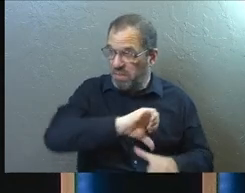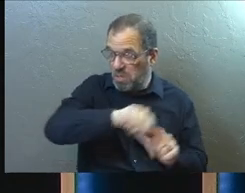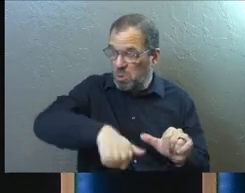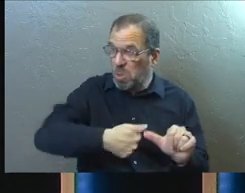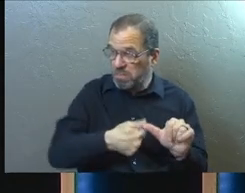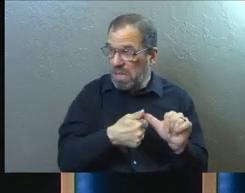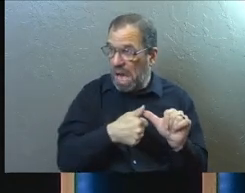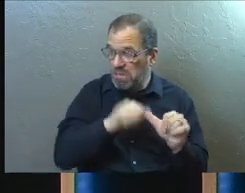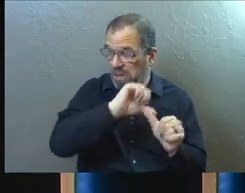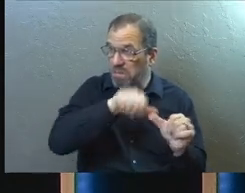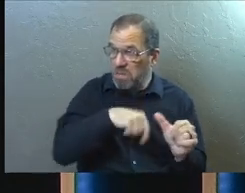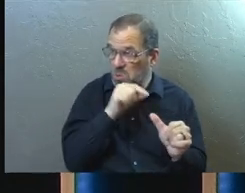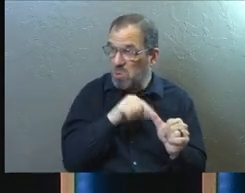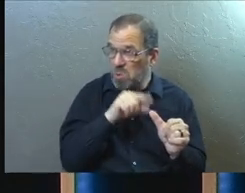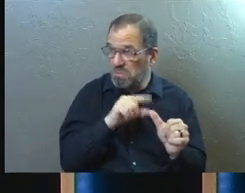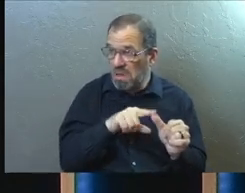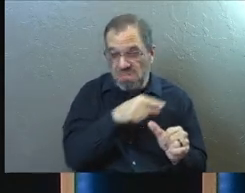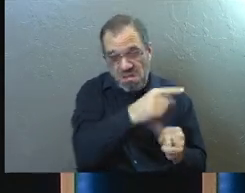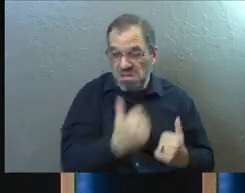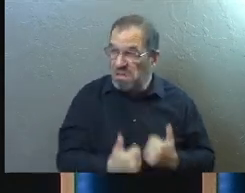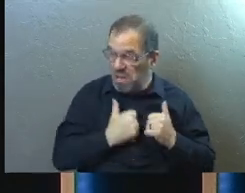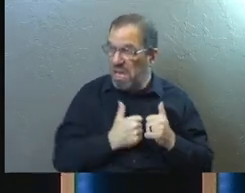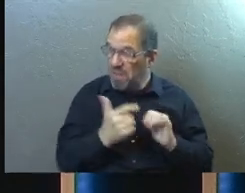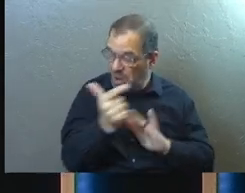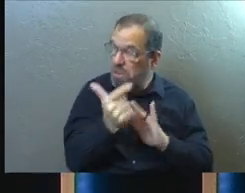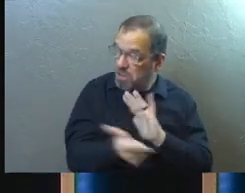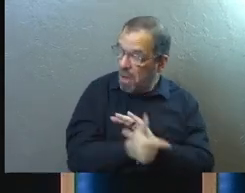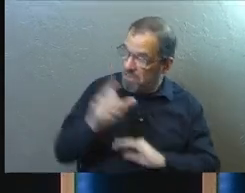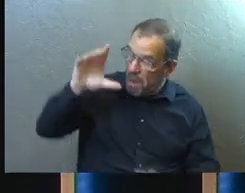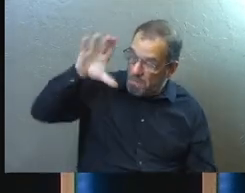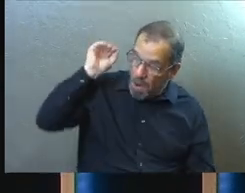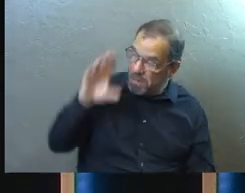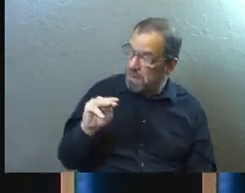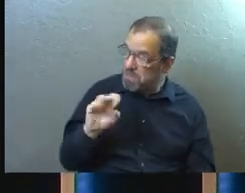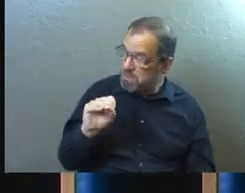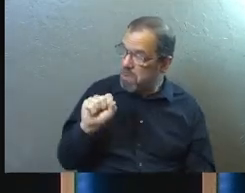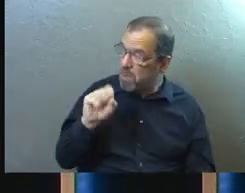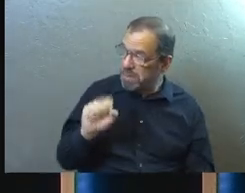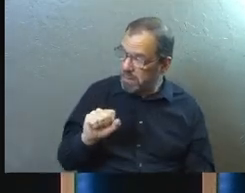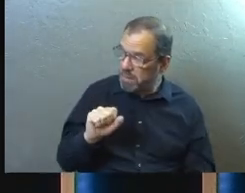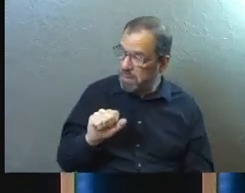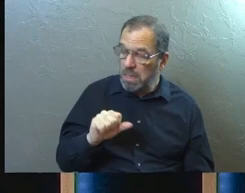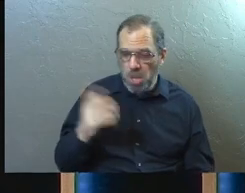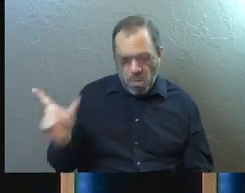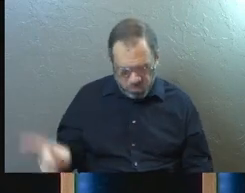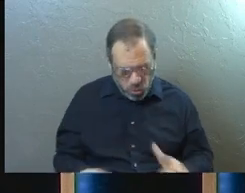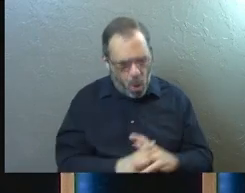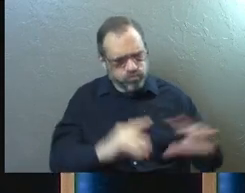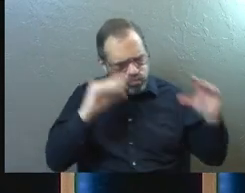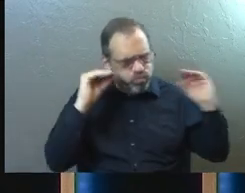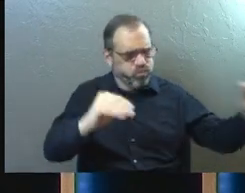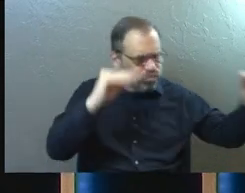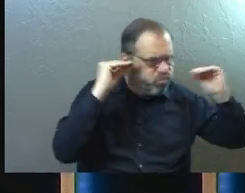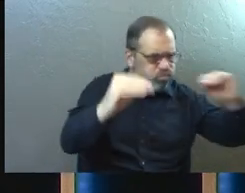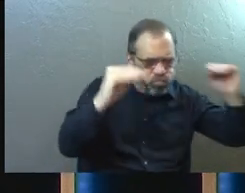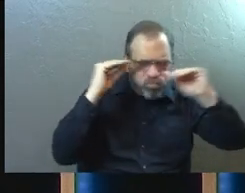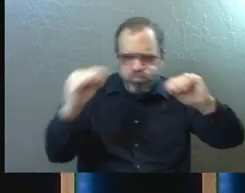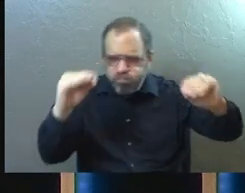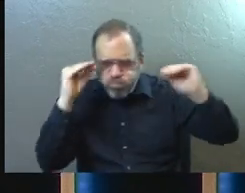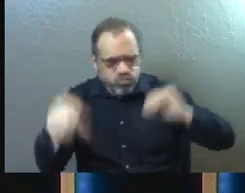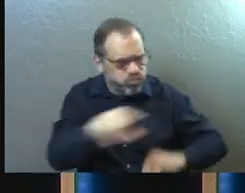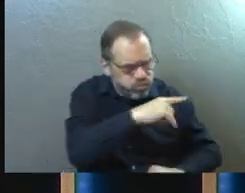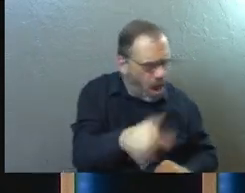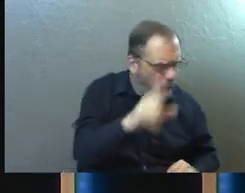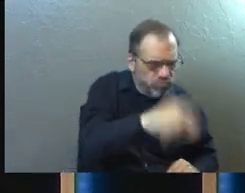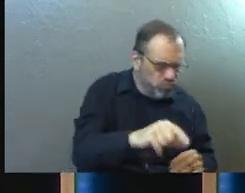be circumcised and they have to live their life according to the law of Moses. And that's what they come and they tell all these new Gentile